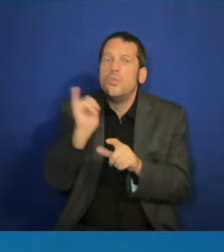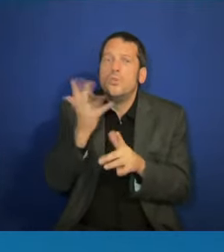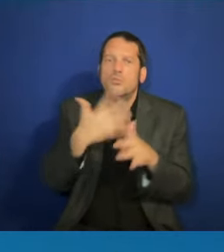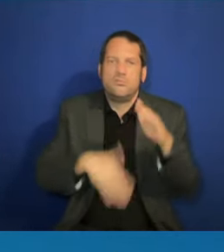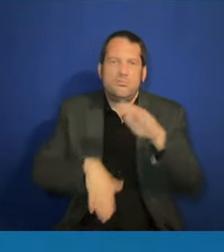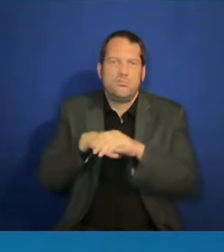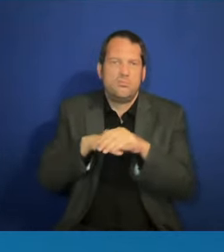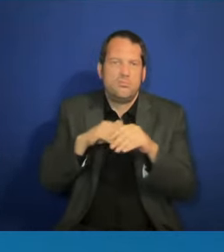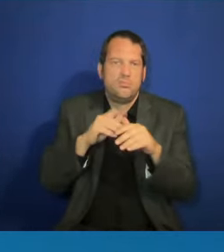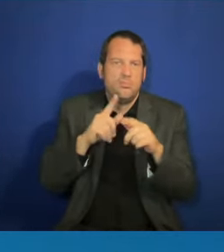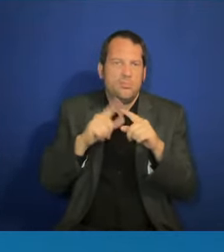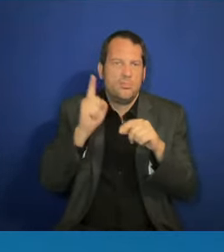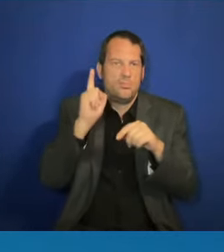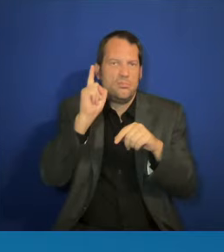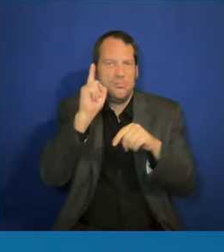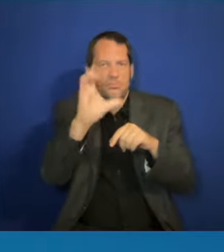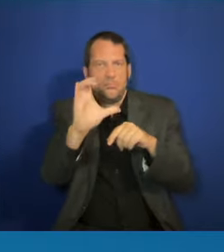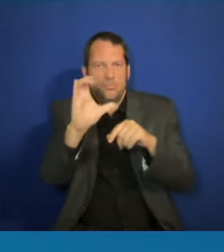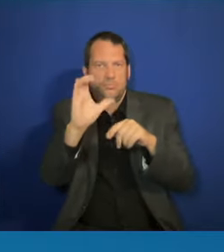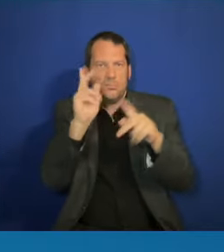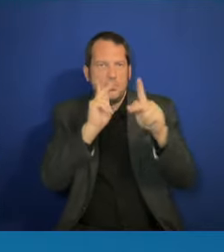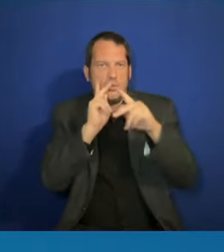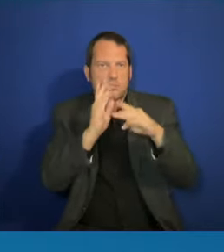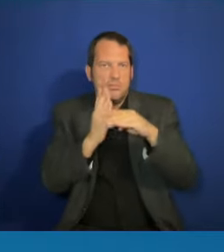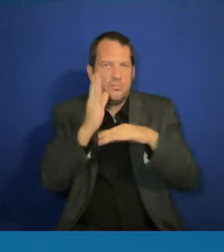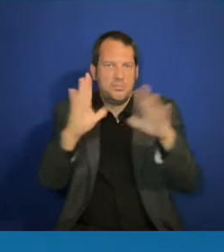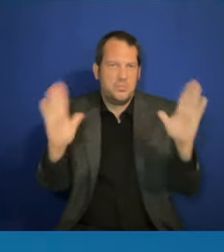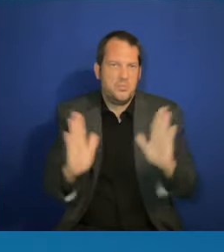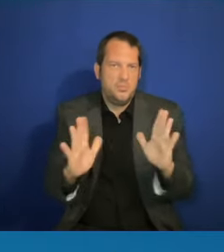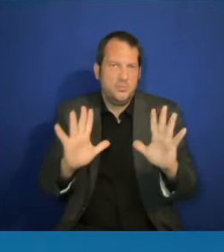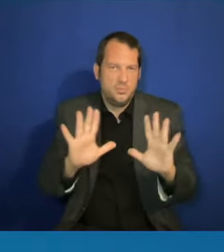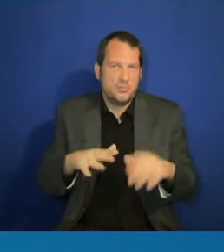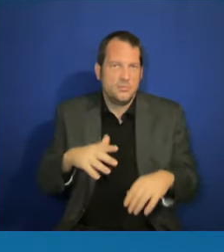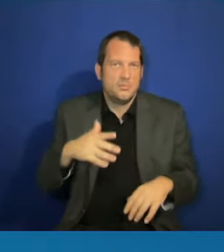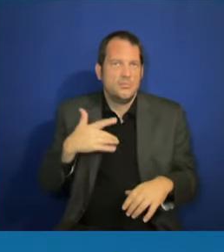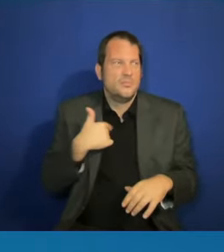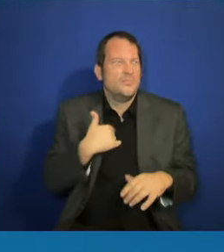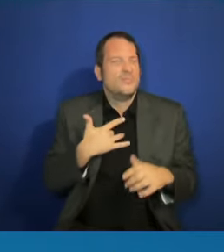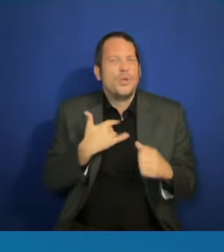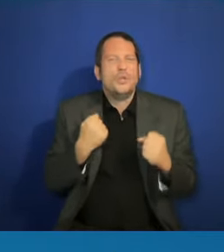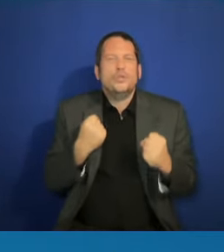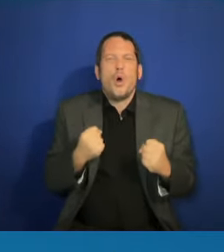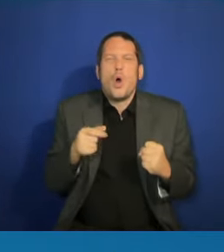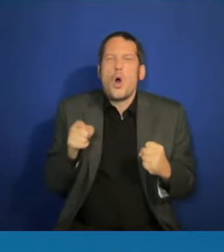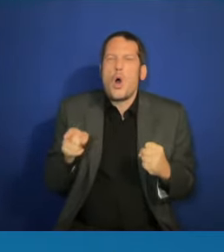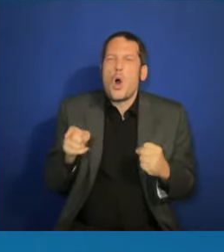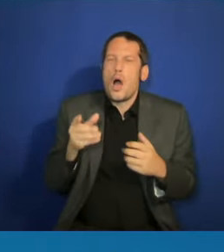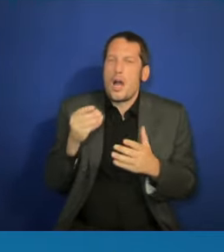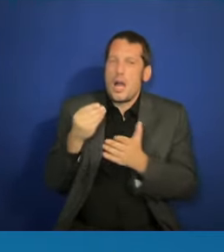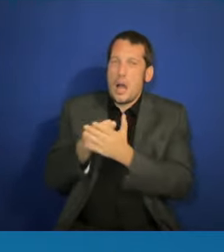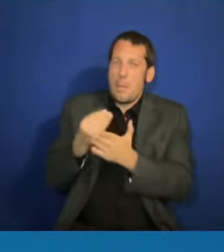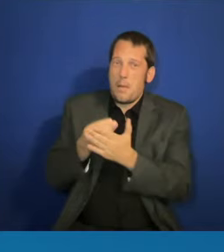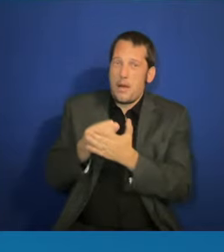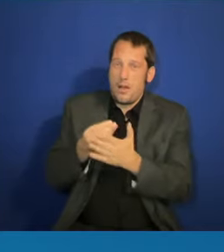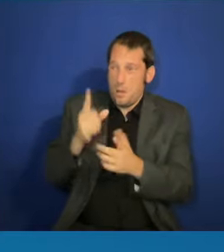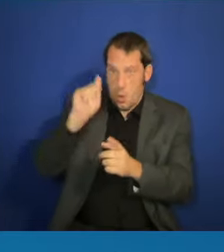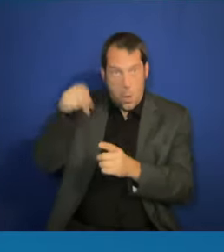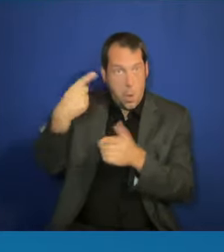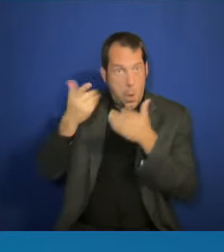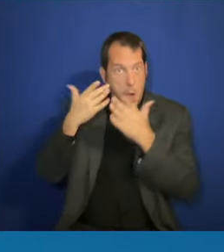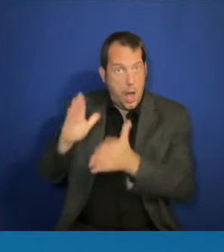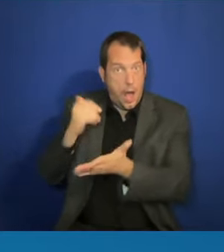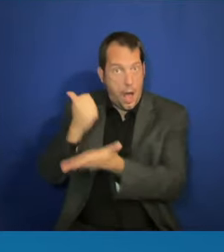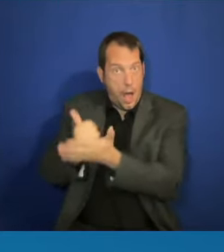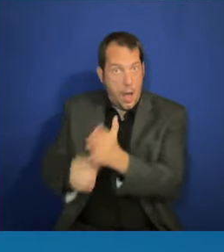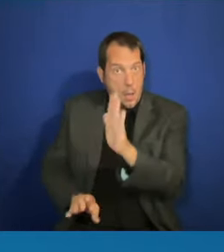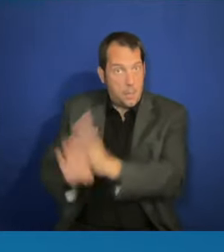help somebody start up a small business, but to grow that business, which includes what we must do to create access